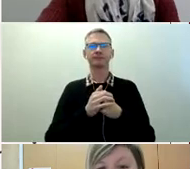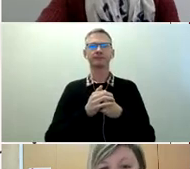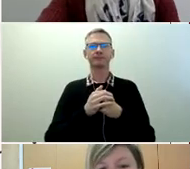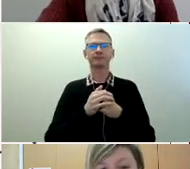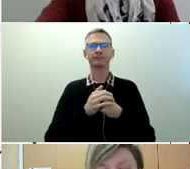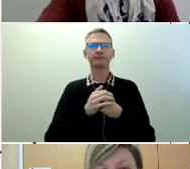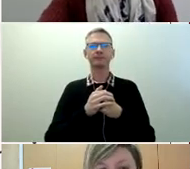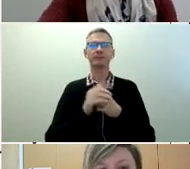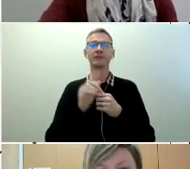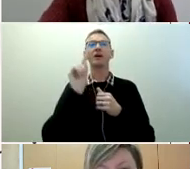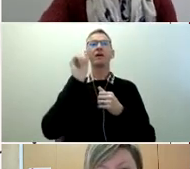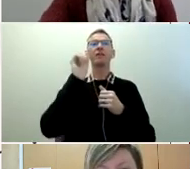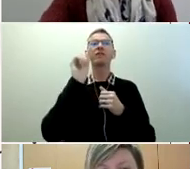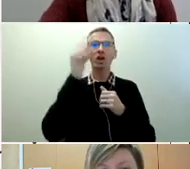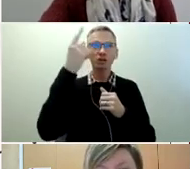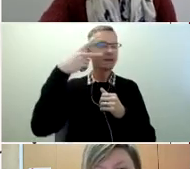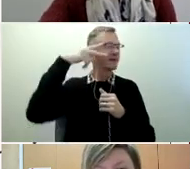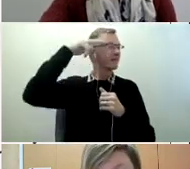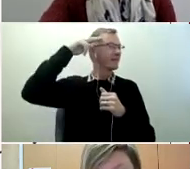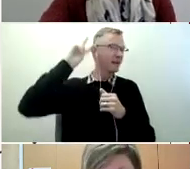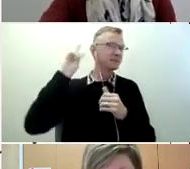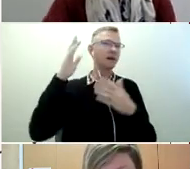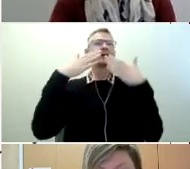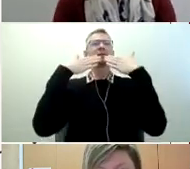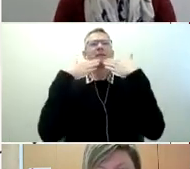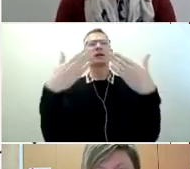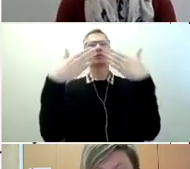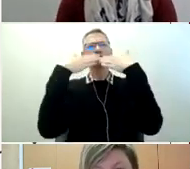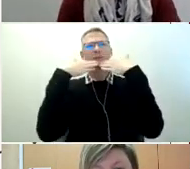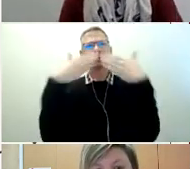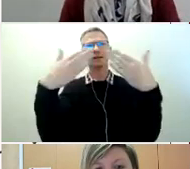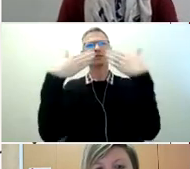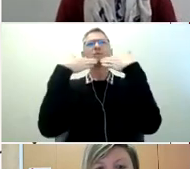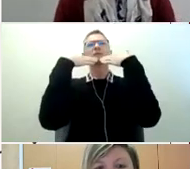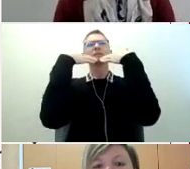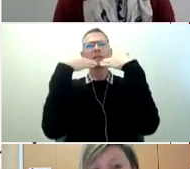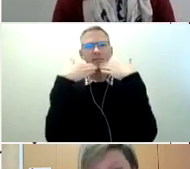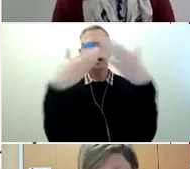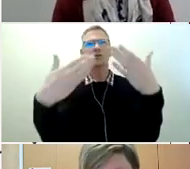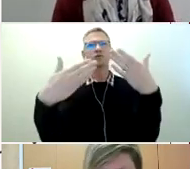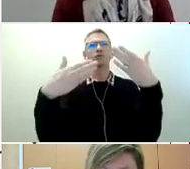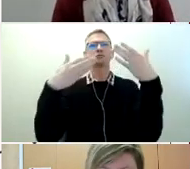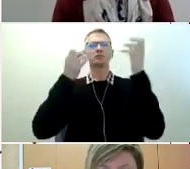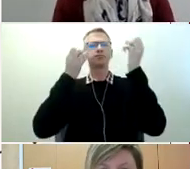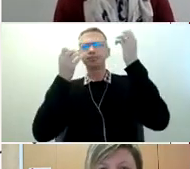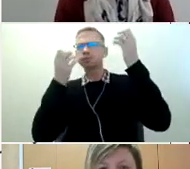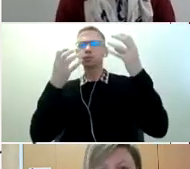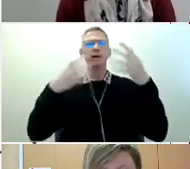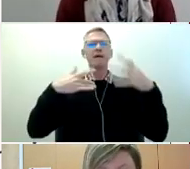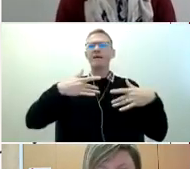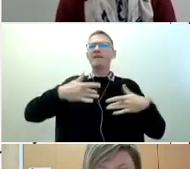first of all Vanessa thank you so much for this inspiring and empowering message